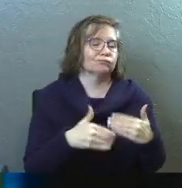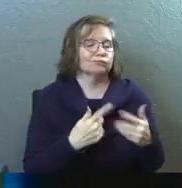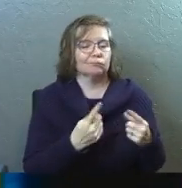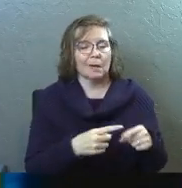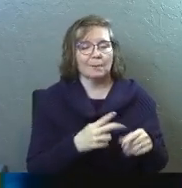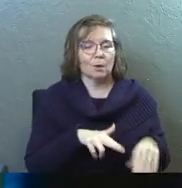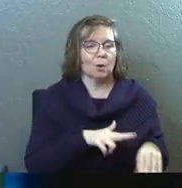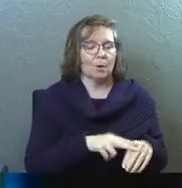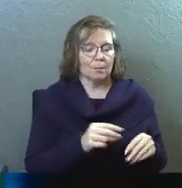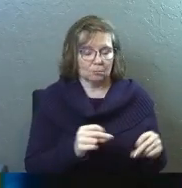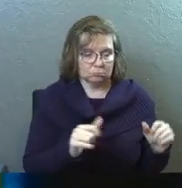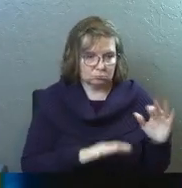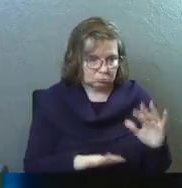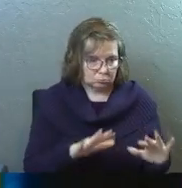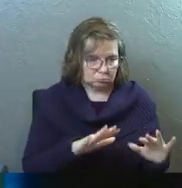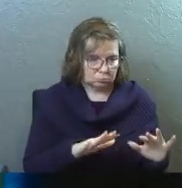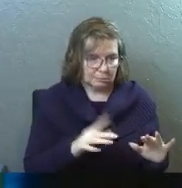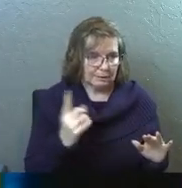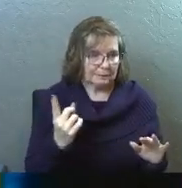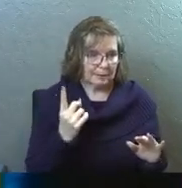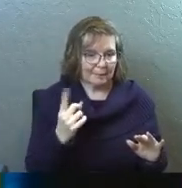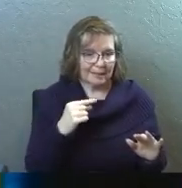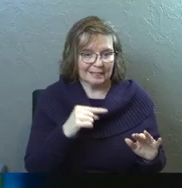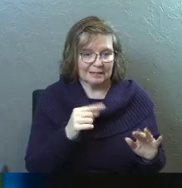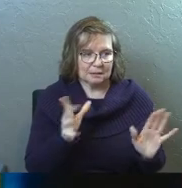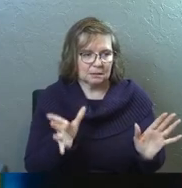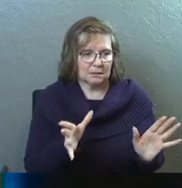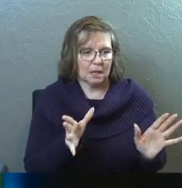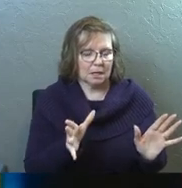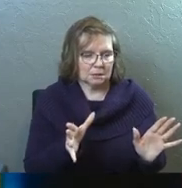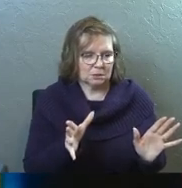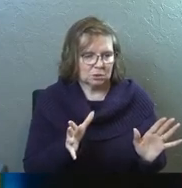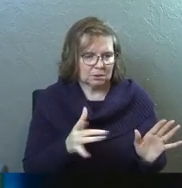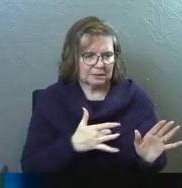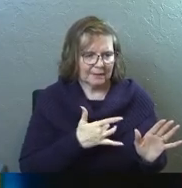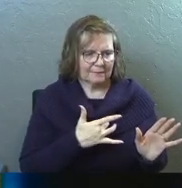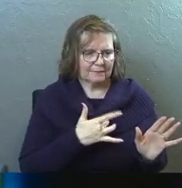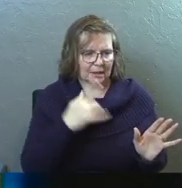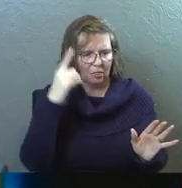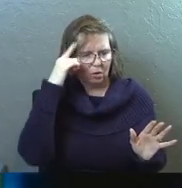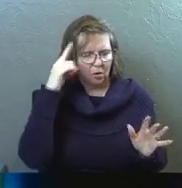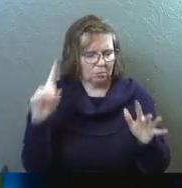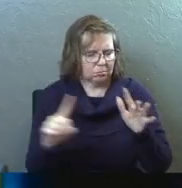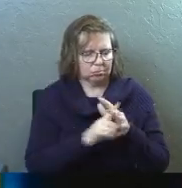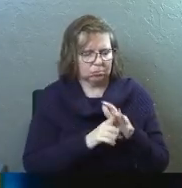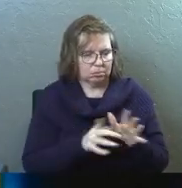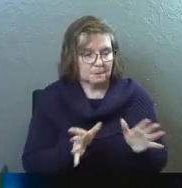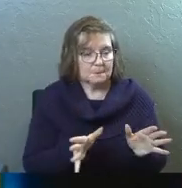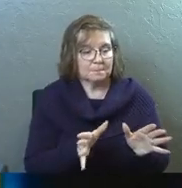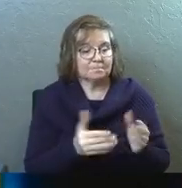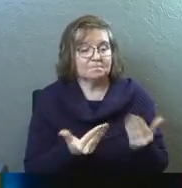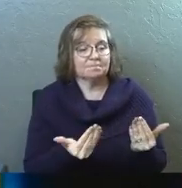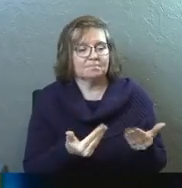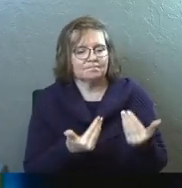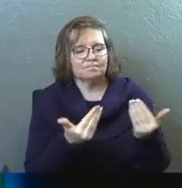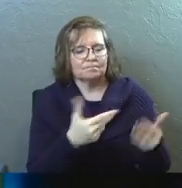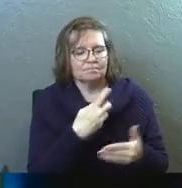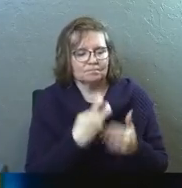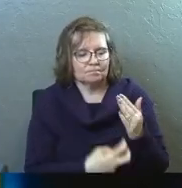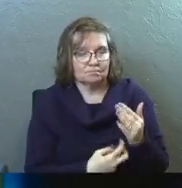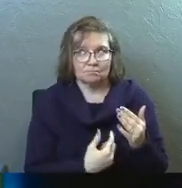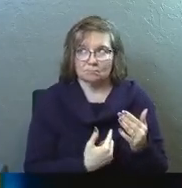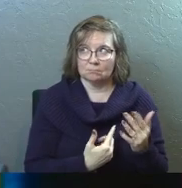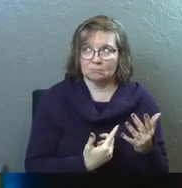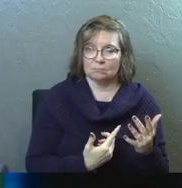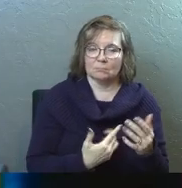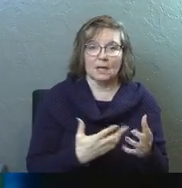happening. It's normal. But all of a sudden there's something, this little nudge, this push from God, like this is a moment and step into it. And I want you to say